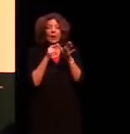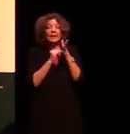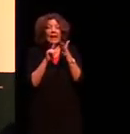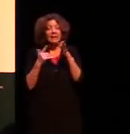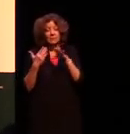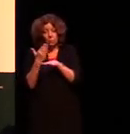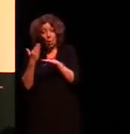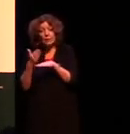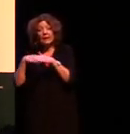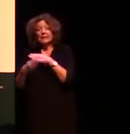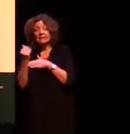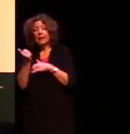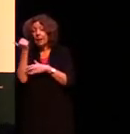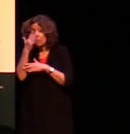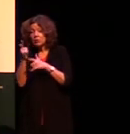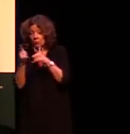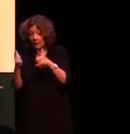Australian Aboriginal languages